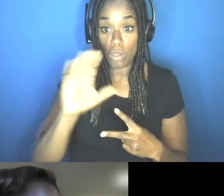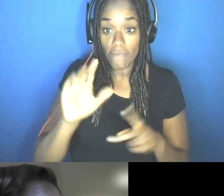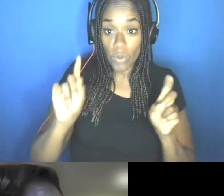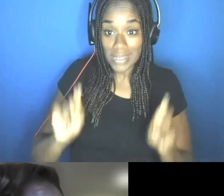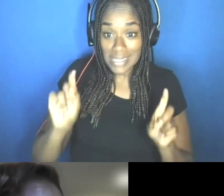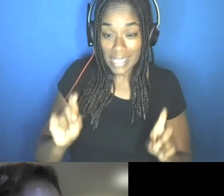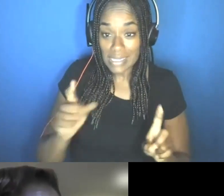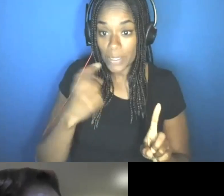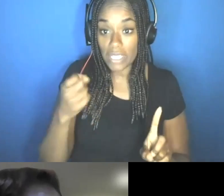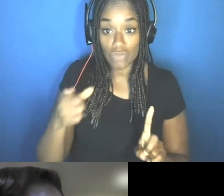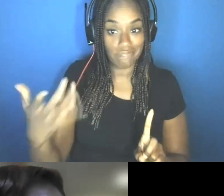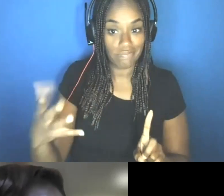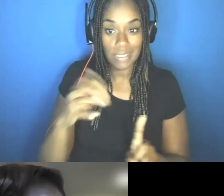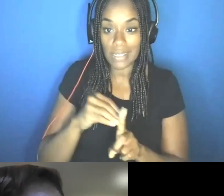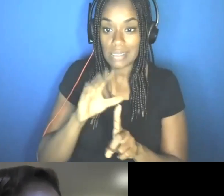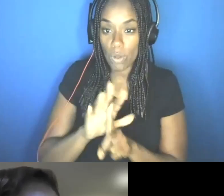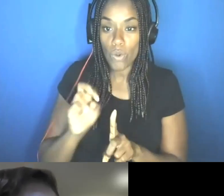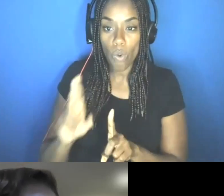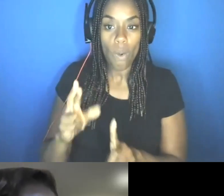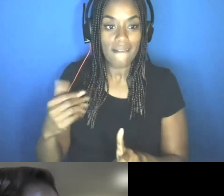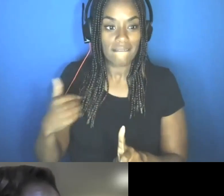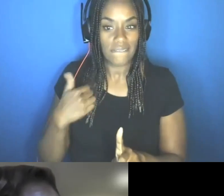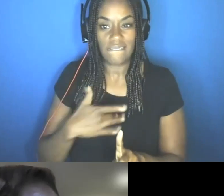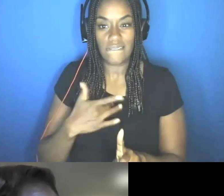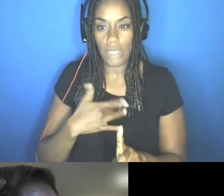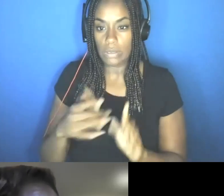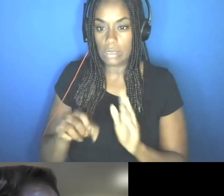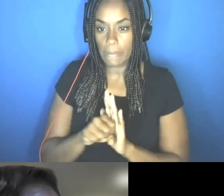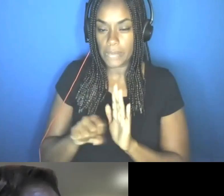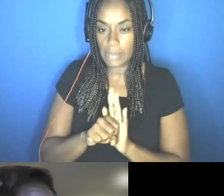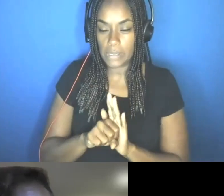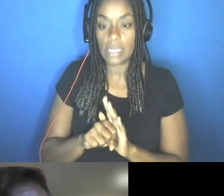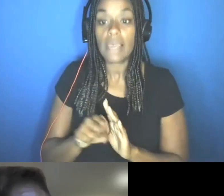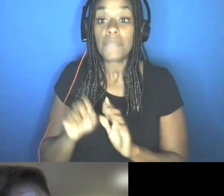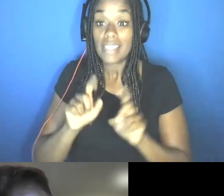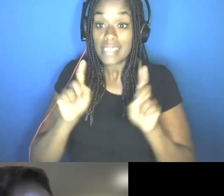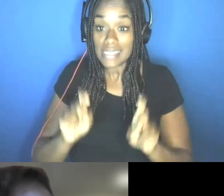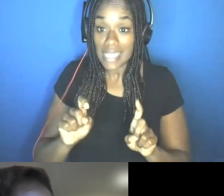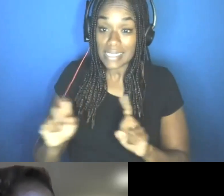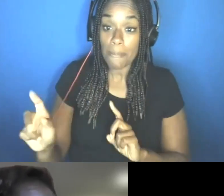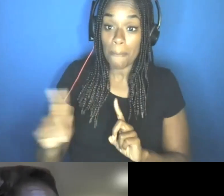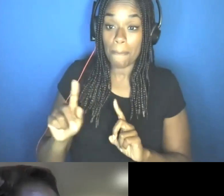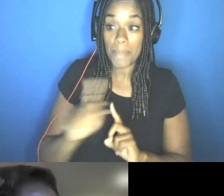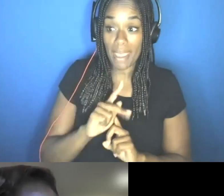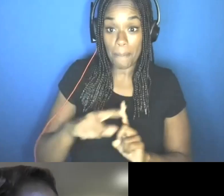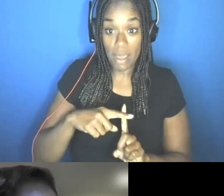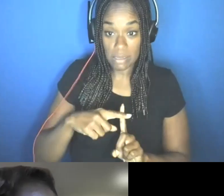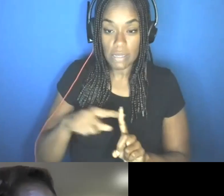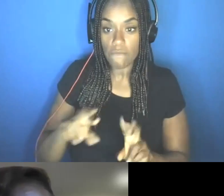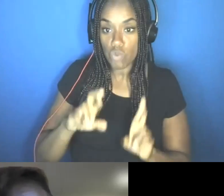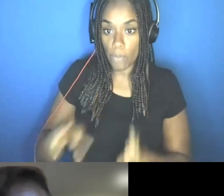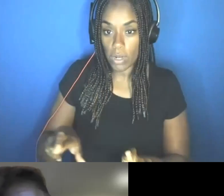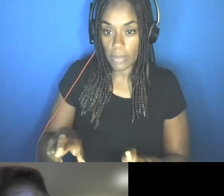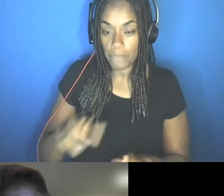because you have been exposed or because you have symptoms. And then if that test comes back positive, it is reported, uh, at the moment, only